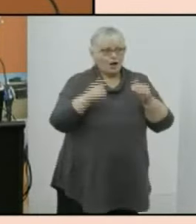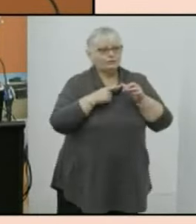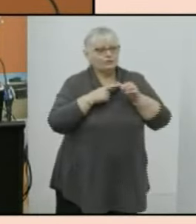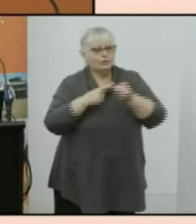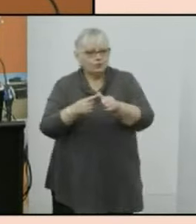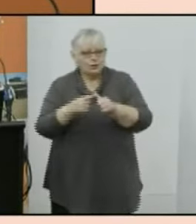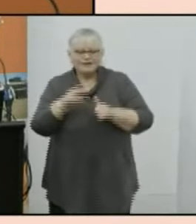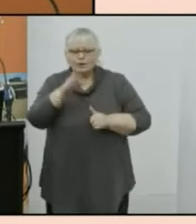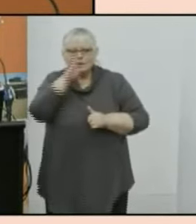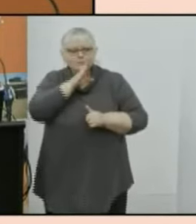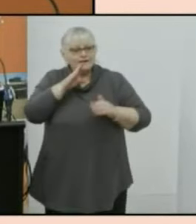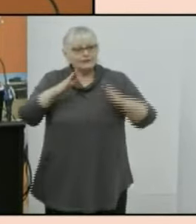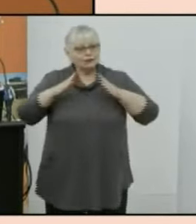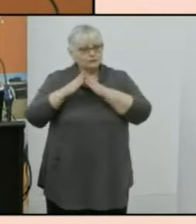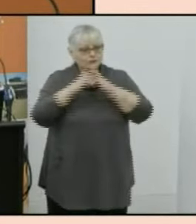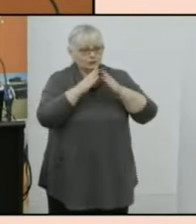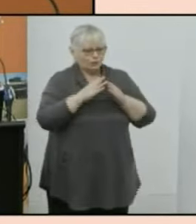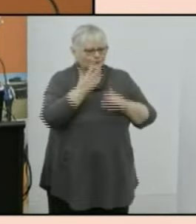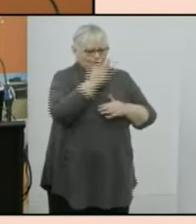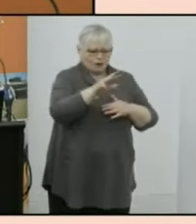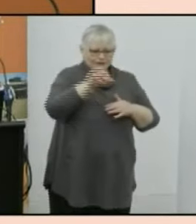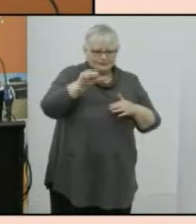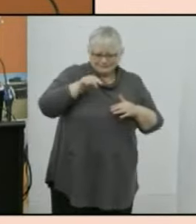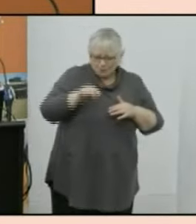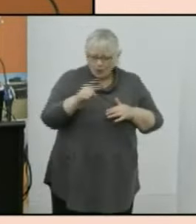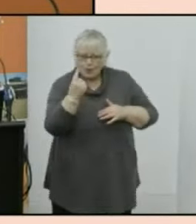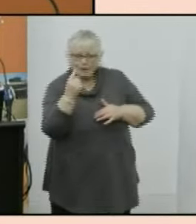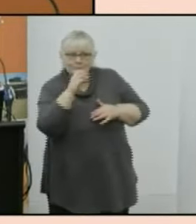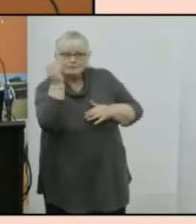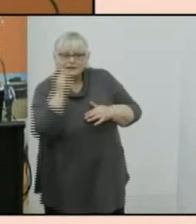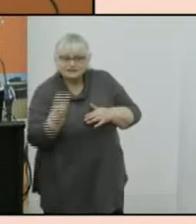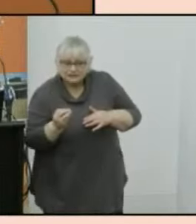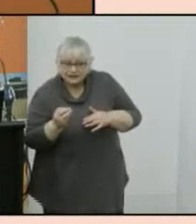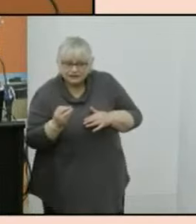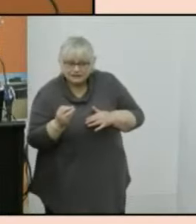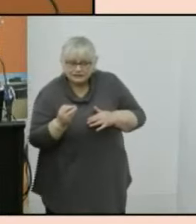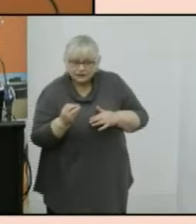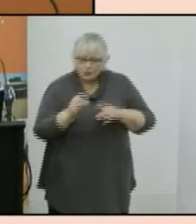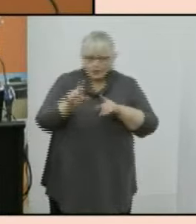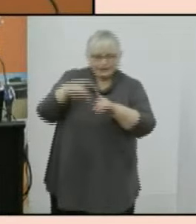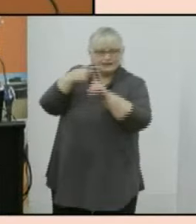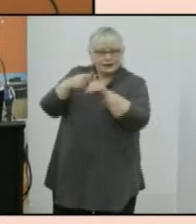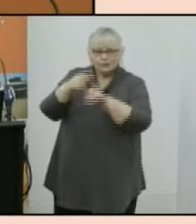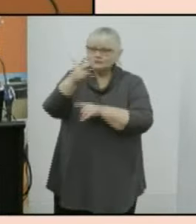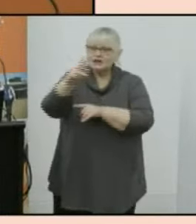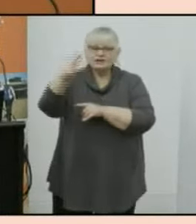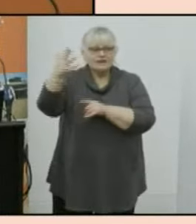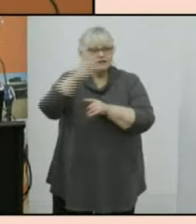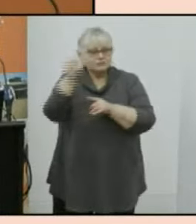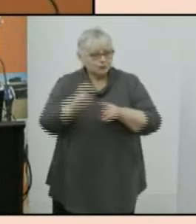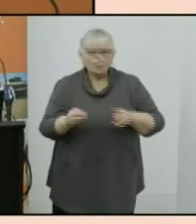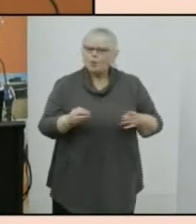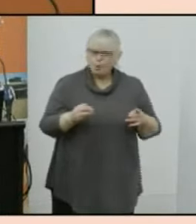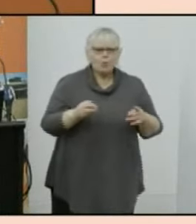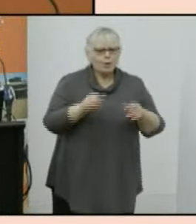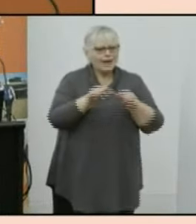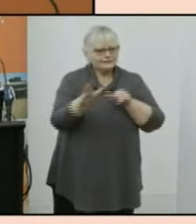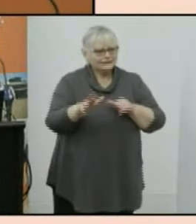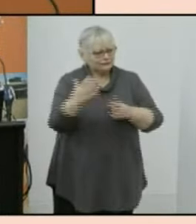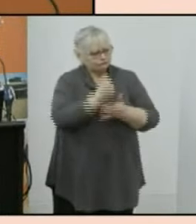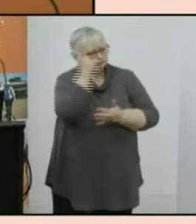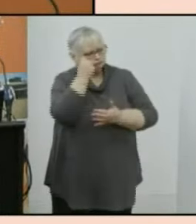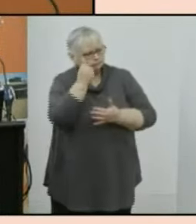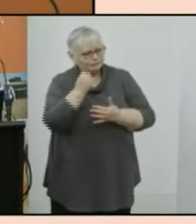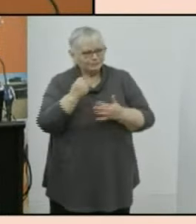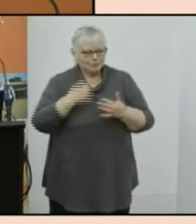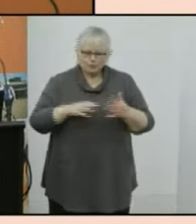rate for private dwellings sitting at 96.1 percent against a target of 95 percent was an outstanding achievement